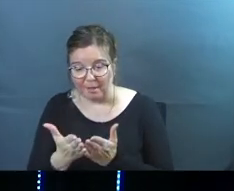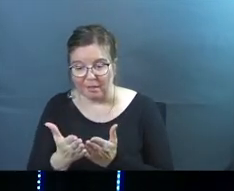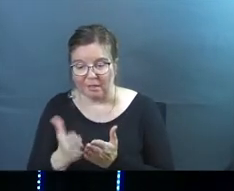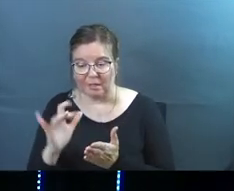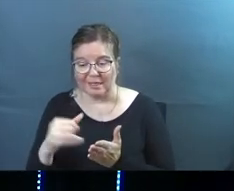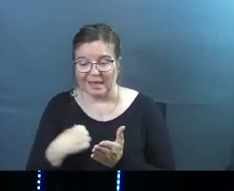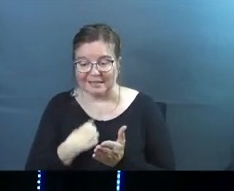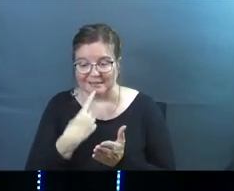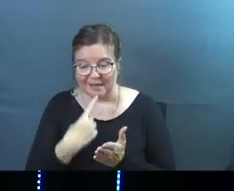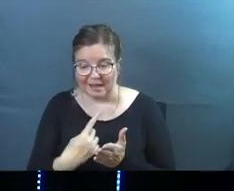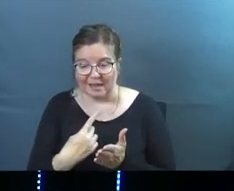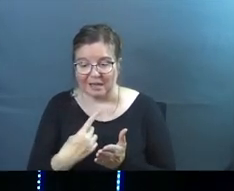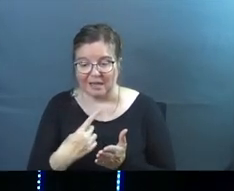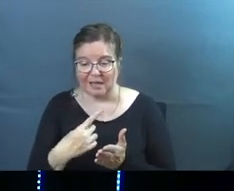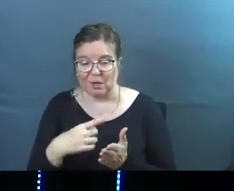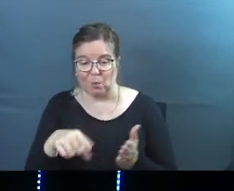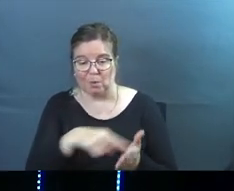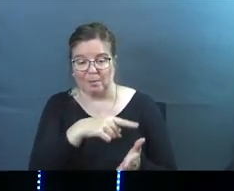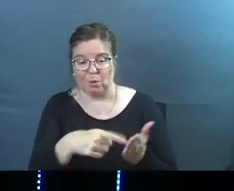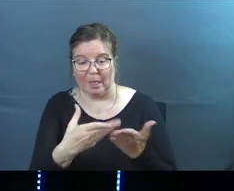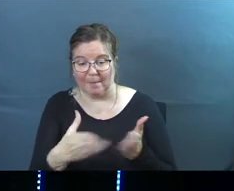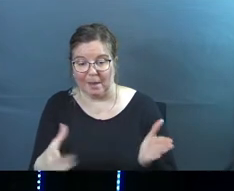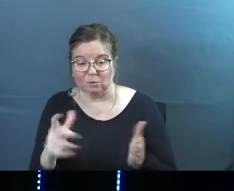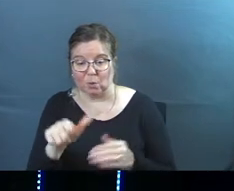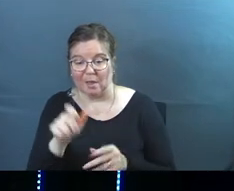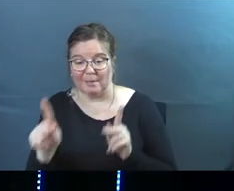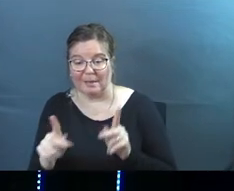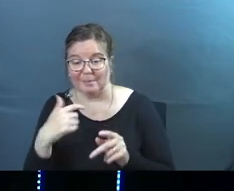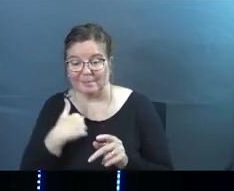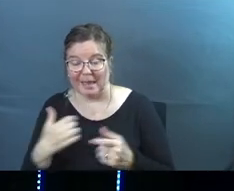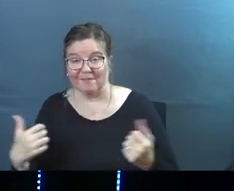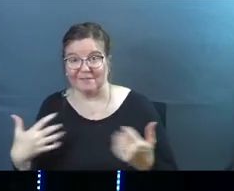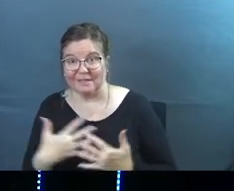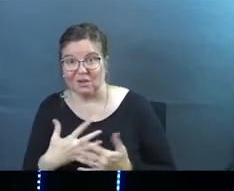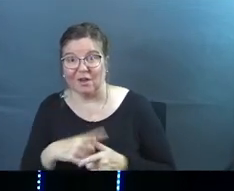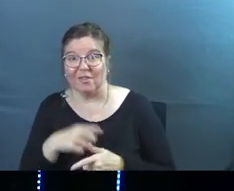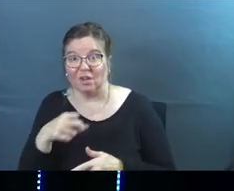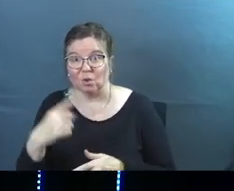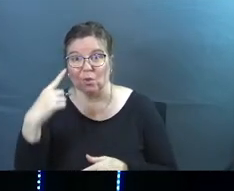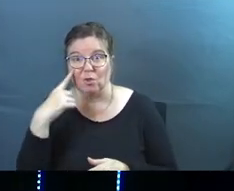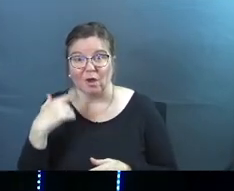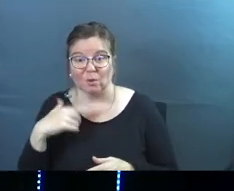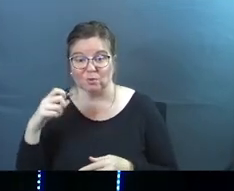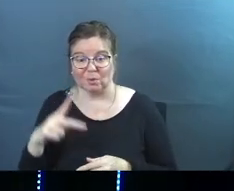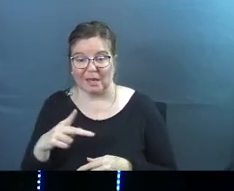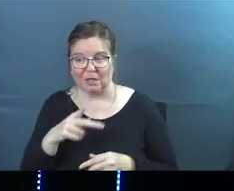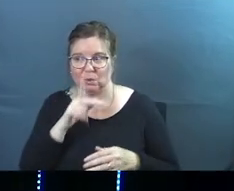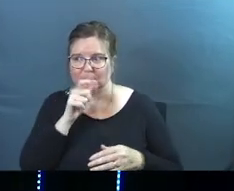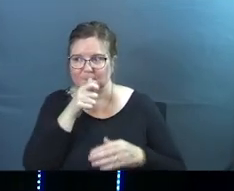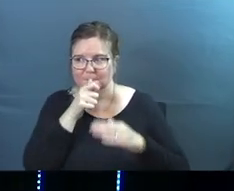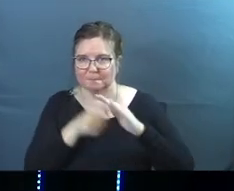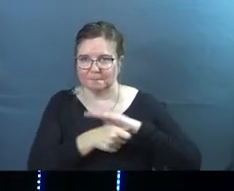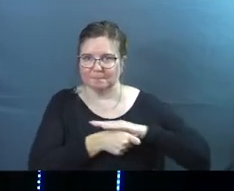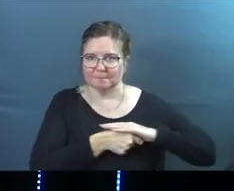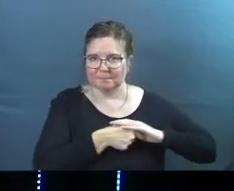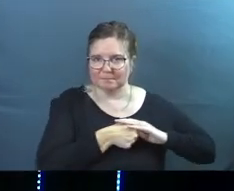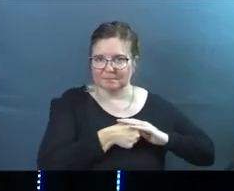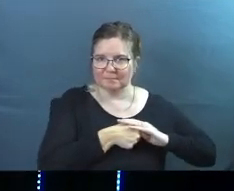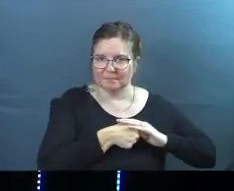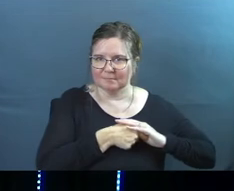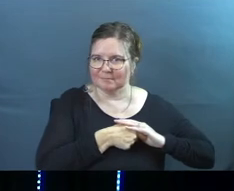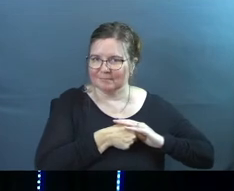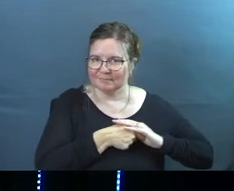that says rebuke them publicly so that others may fear and you thought it was okay to sweep it under a rug